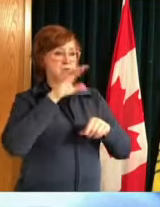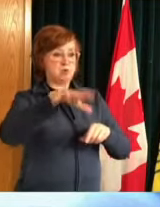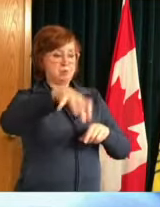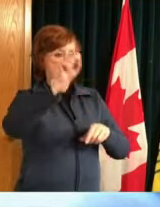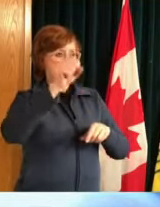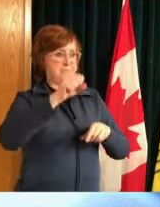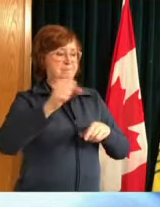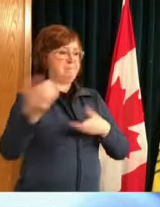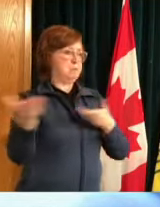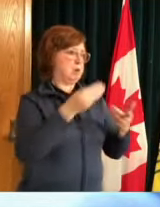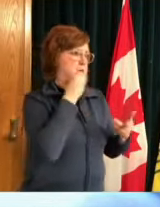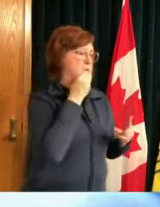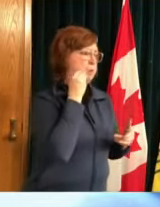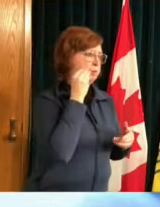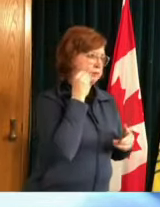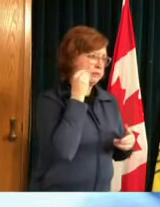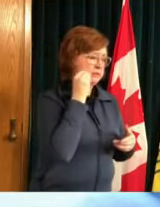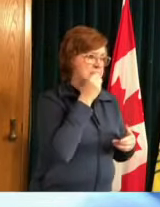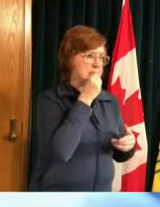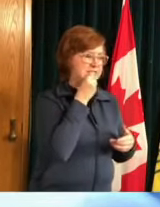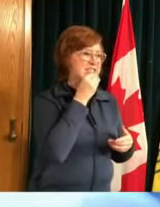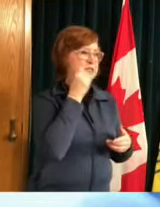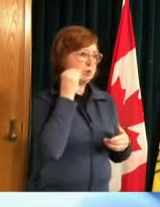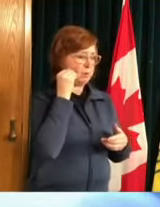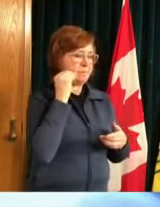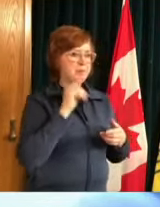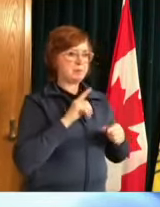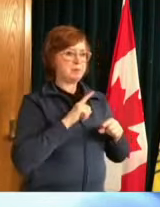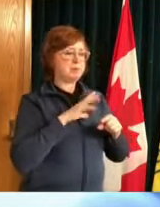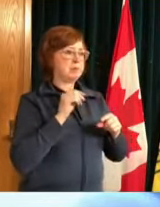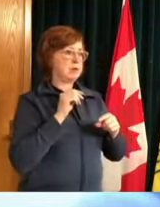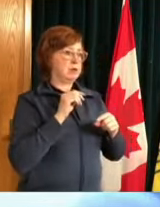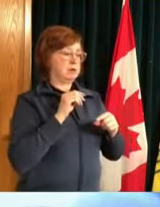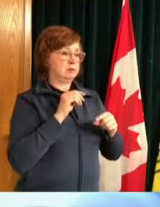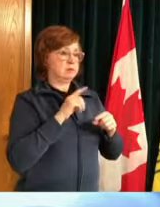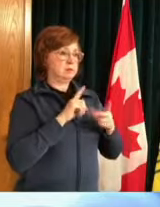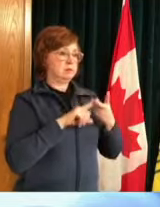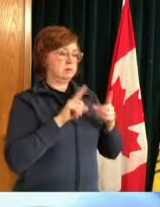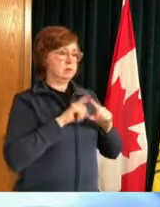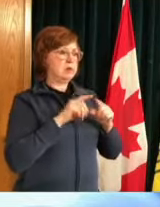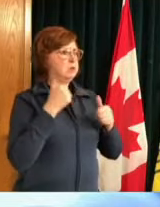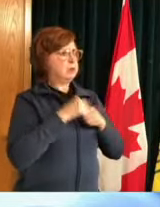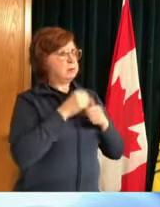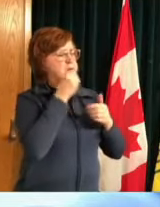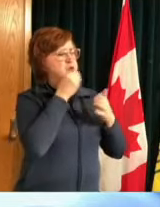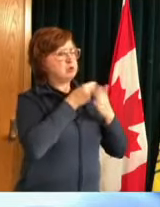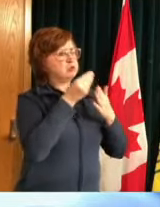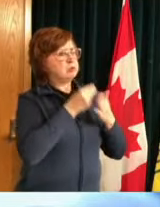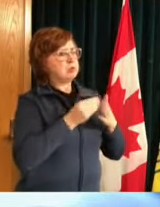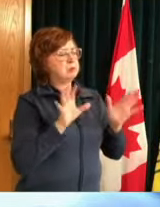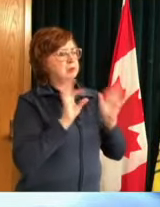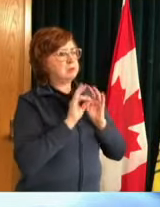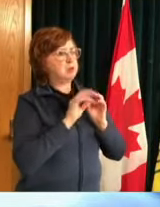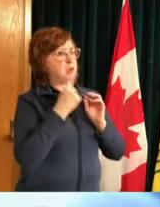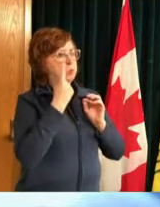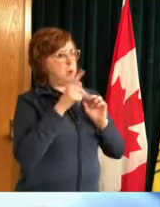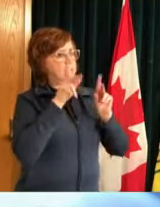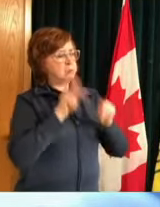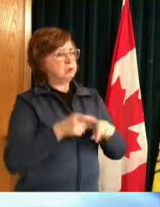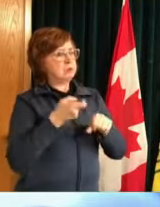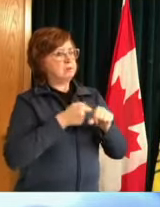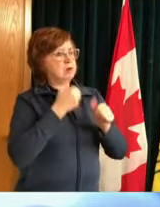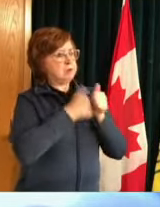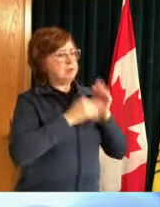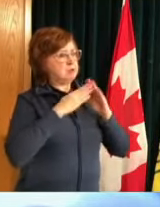thoughtful when we go around grocery shopping just one person from the household if possible spending as little time in a grocery store wearing your best